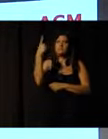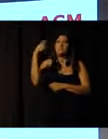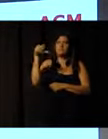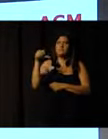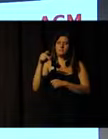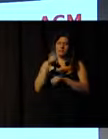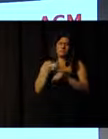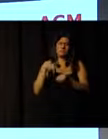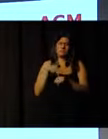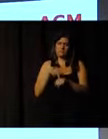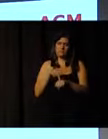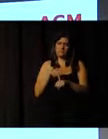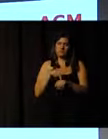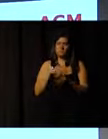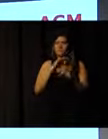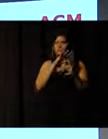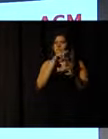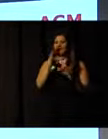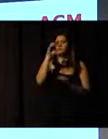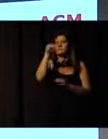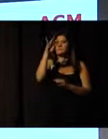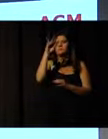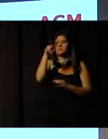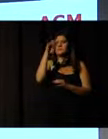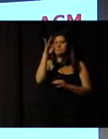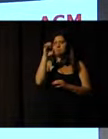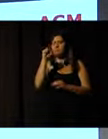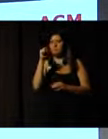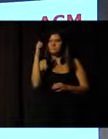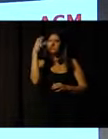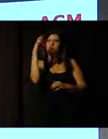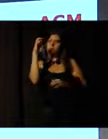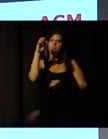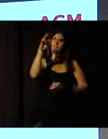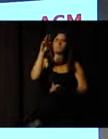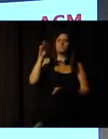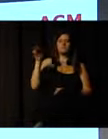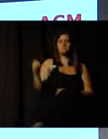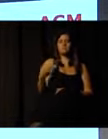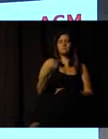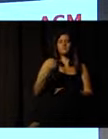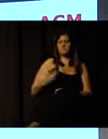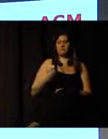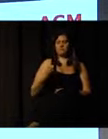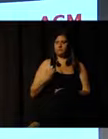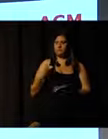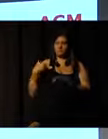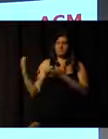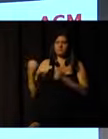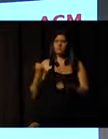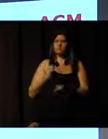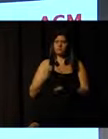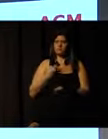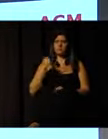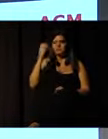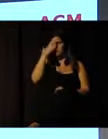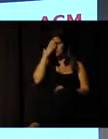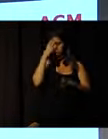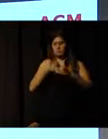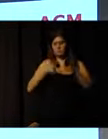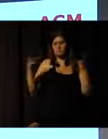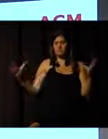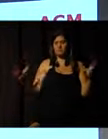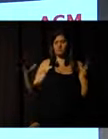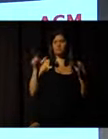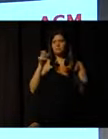119 countries and all continents, 45 million participants. I bring you these numbers so that you